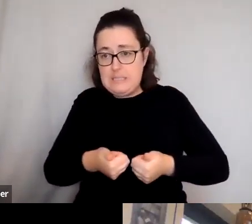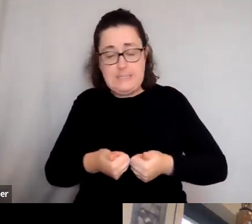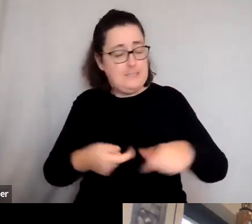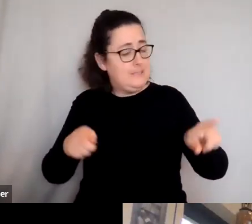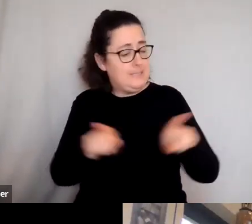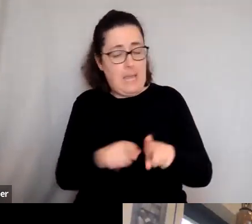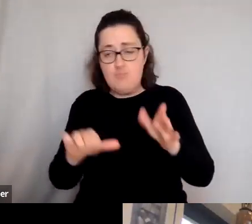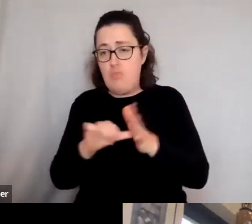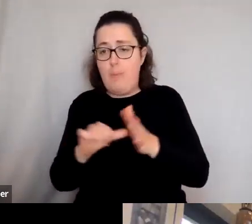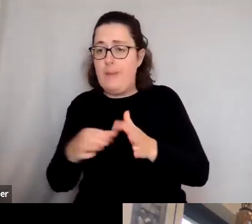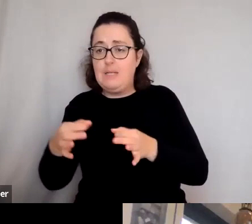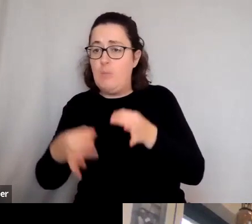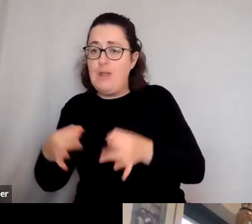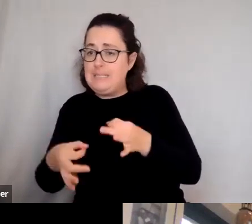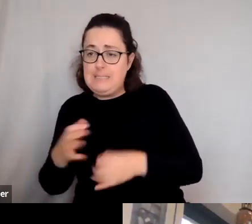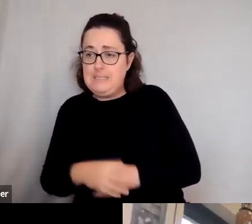You know,